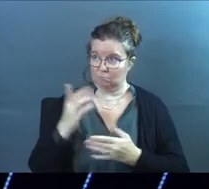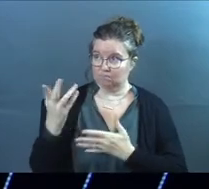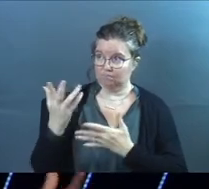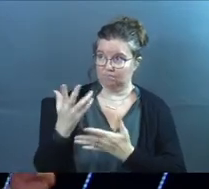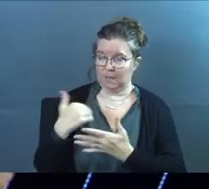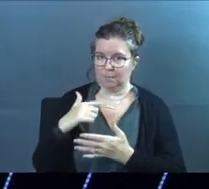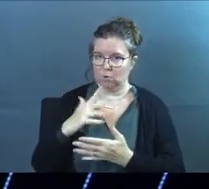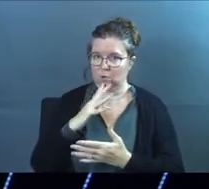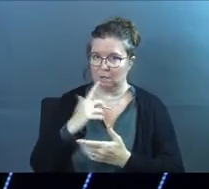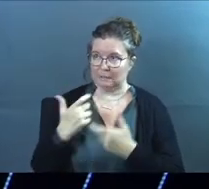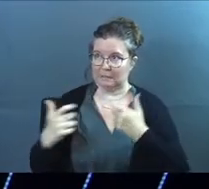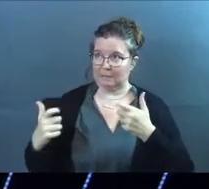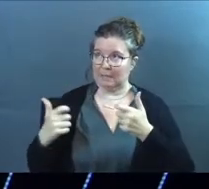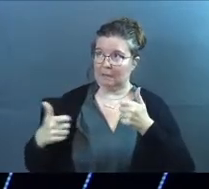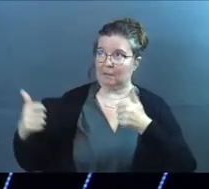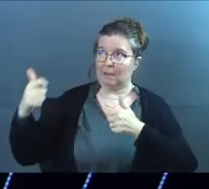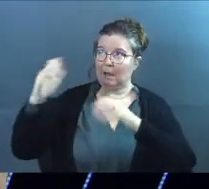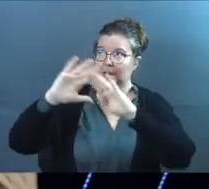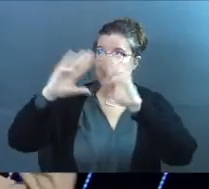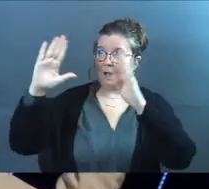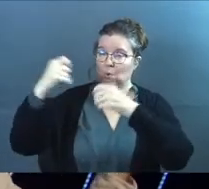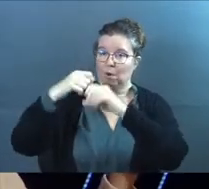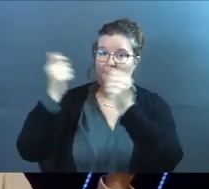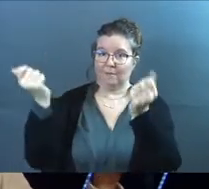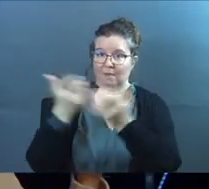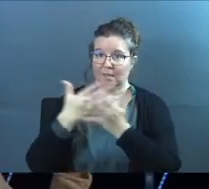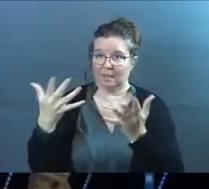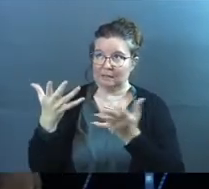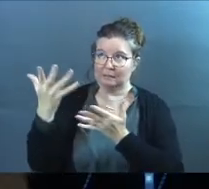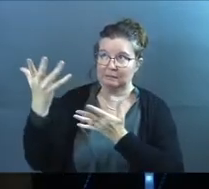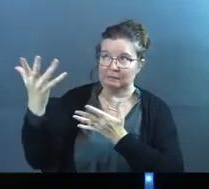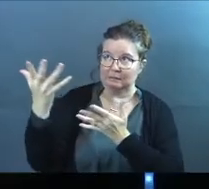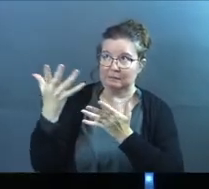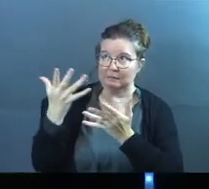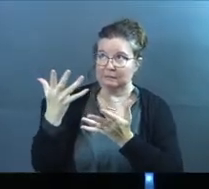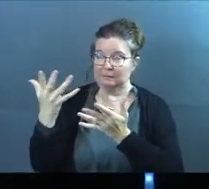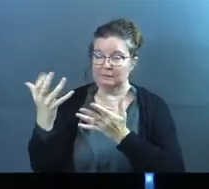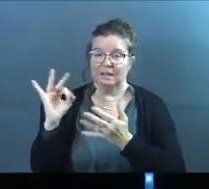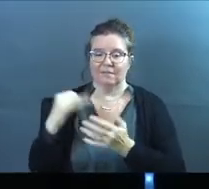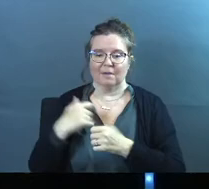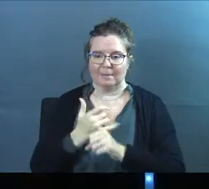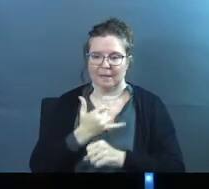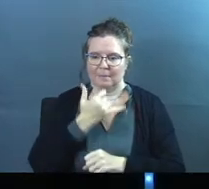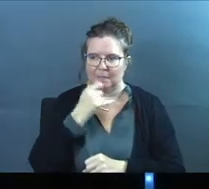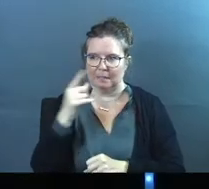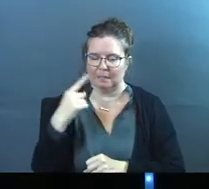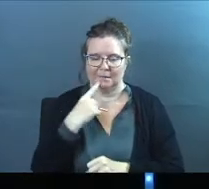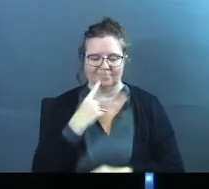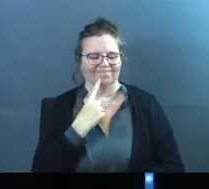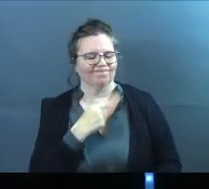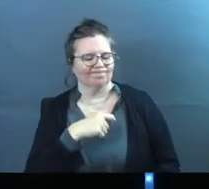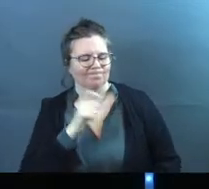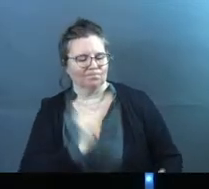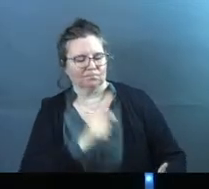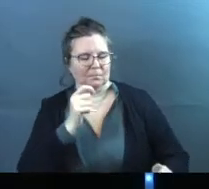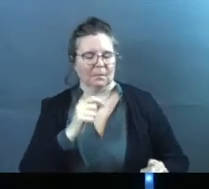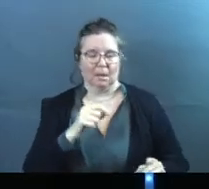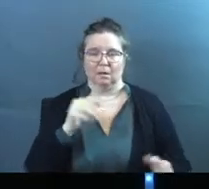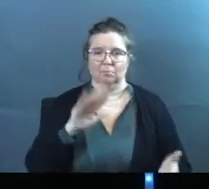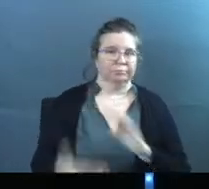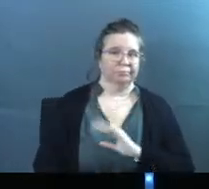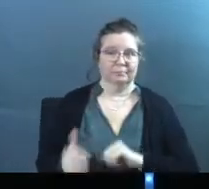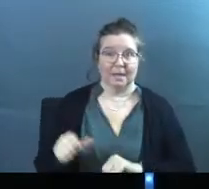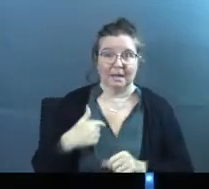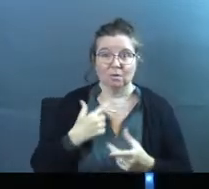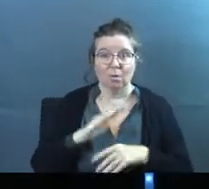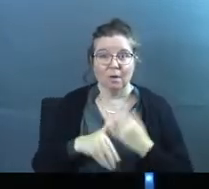I'm supposed to talk to this big guy in the sky who created everything, right, is above everything. If I make a mistake, he can go smite, and then it's over. You know what I mean? It's